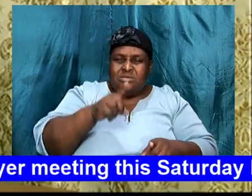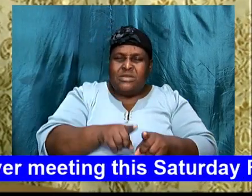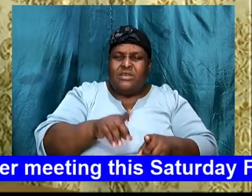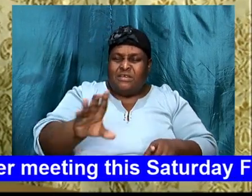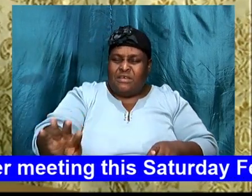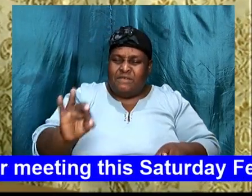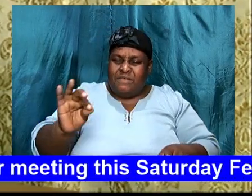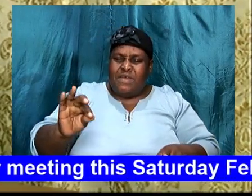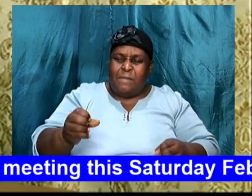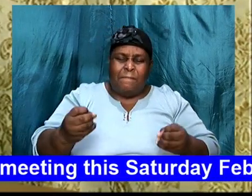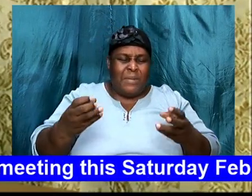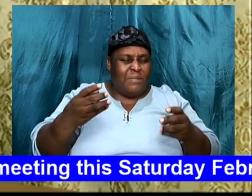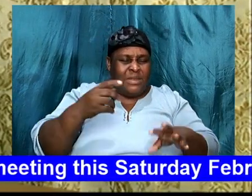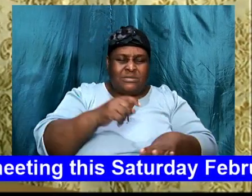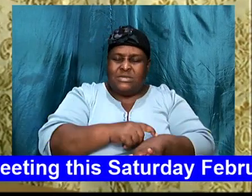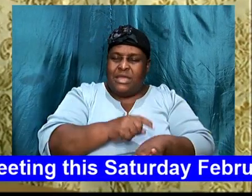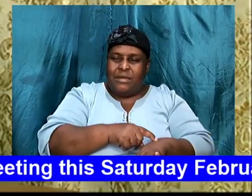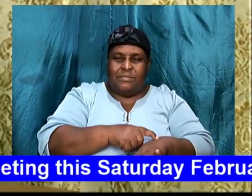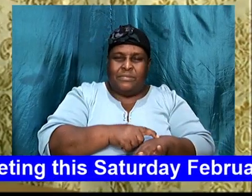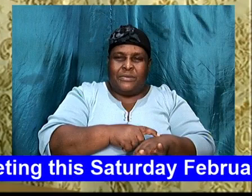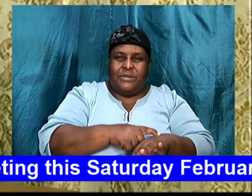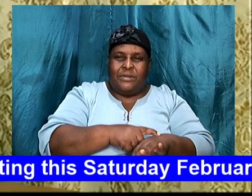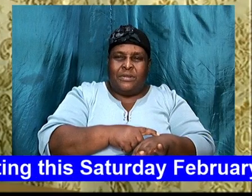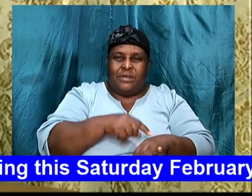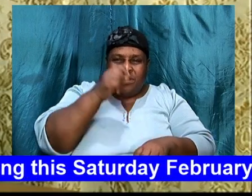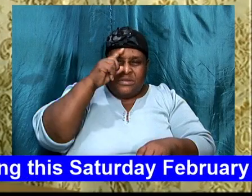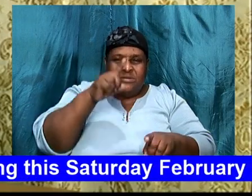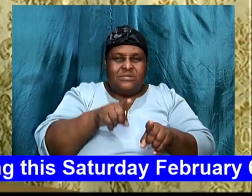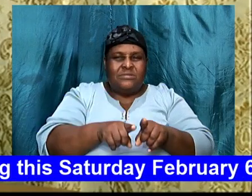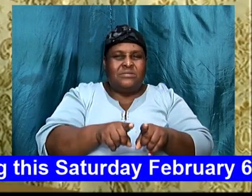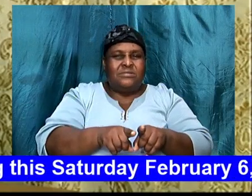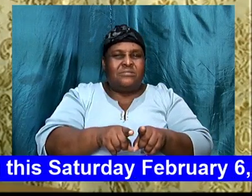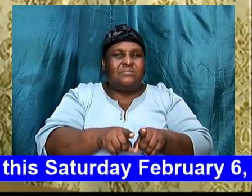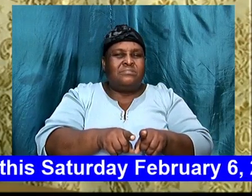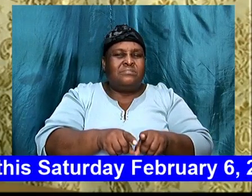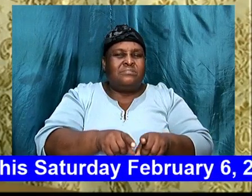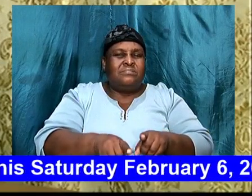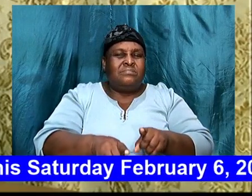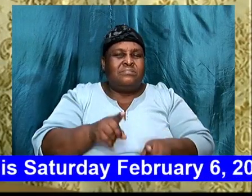that often time, the decision, is,